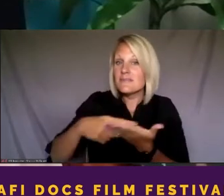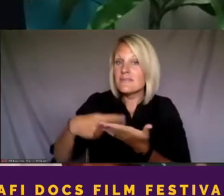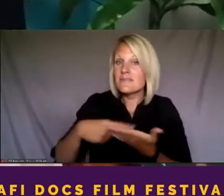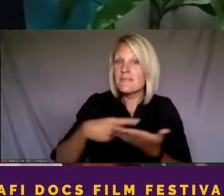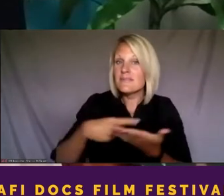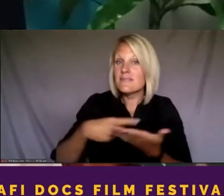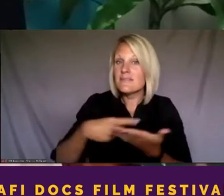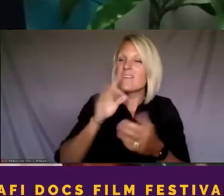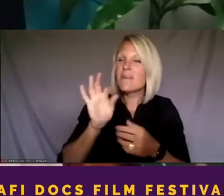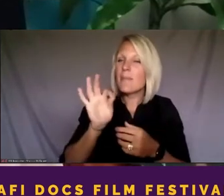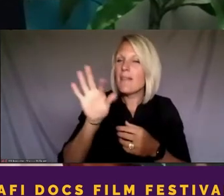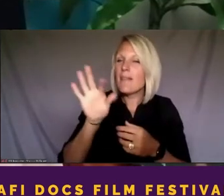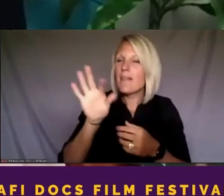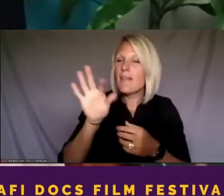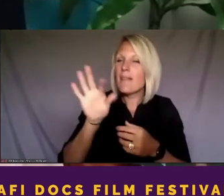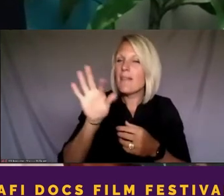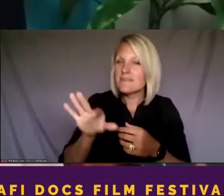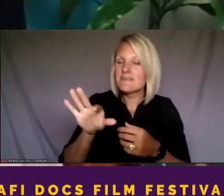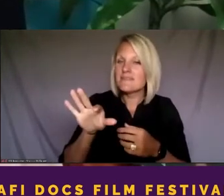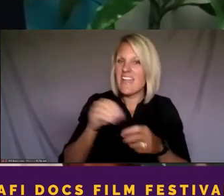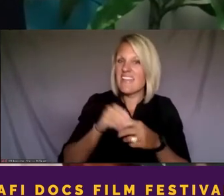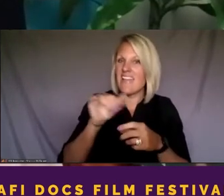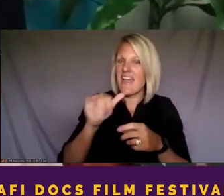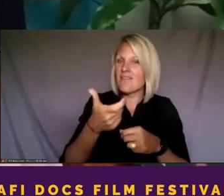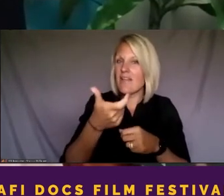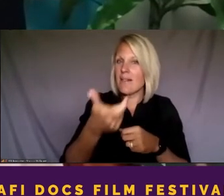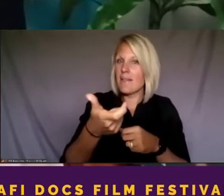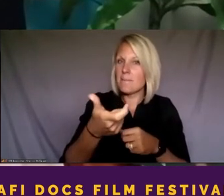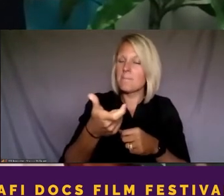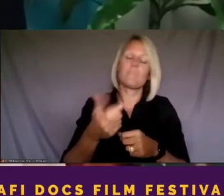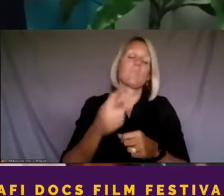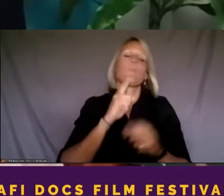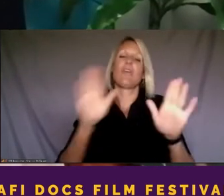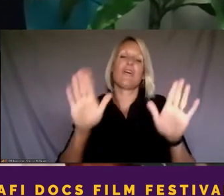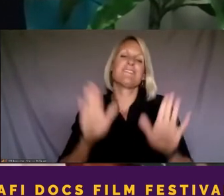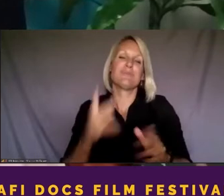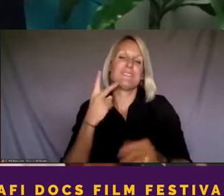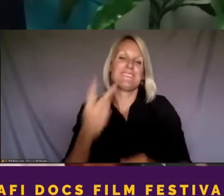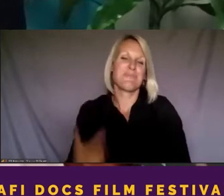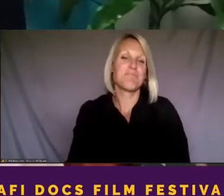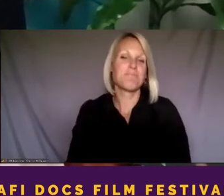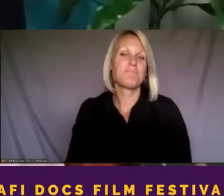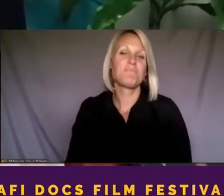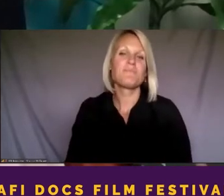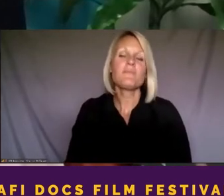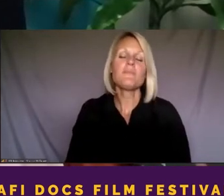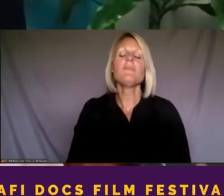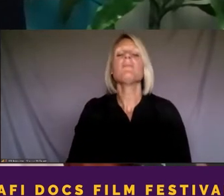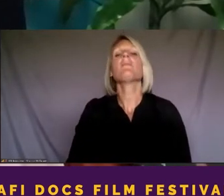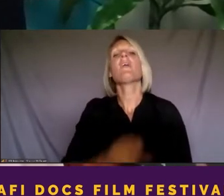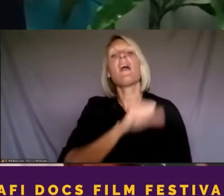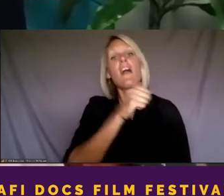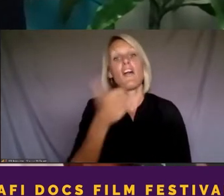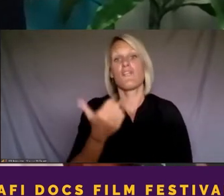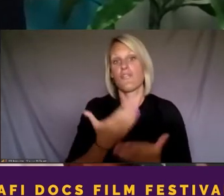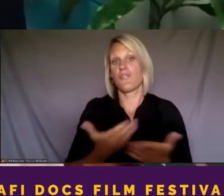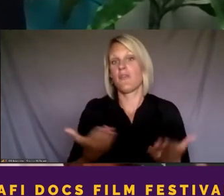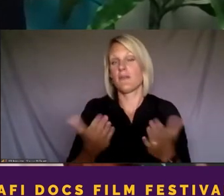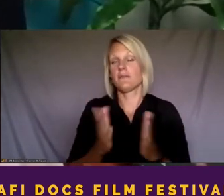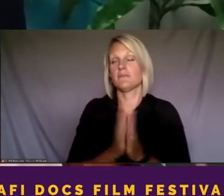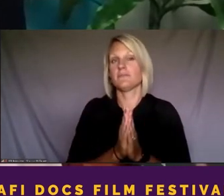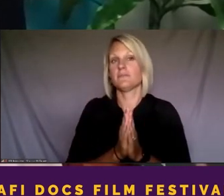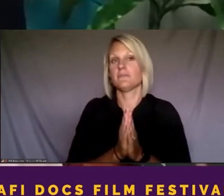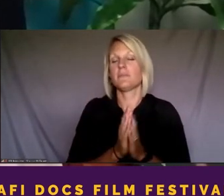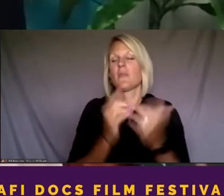through that was really just fabulous. And the other thing that I was thinking of when LaTanya was